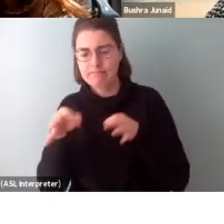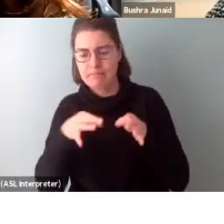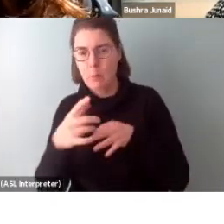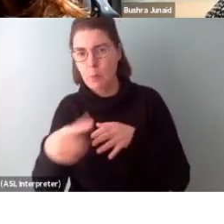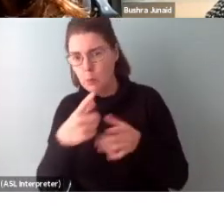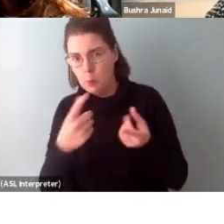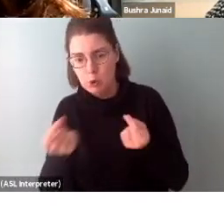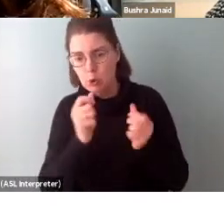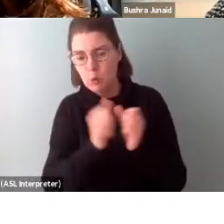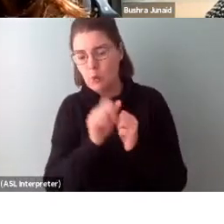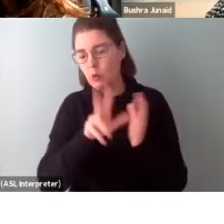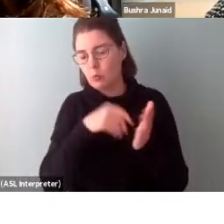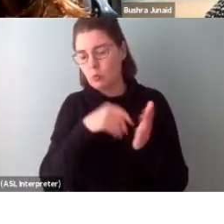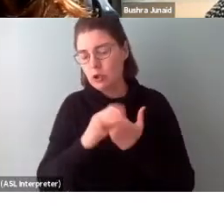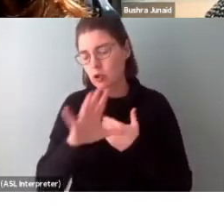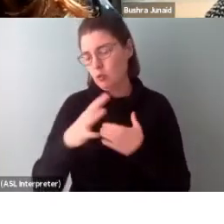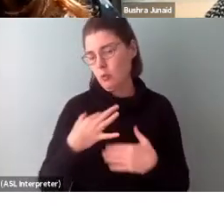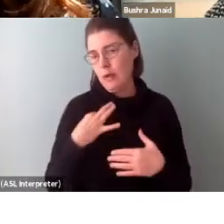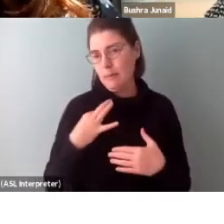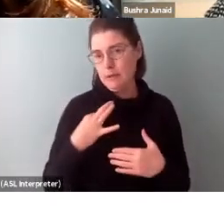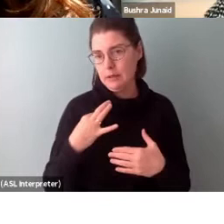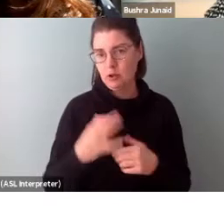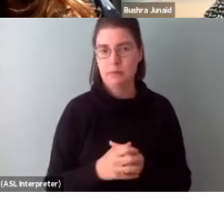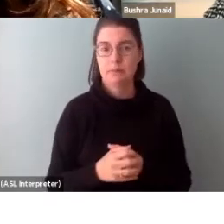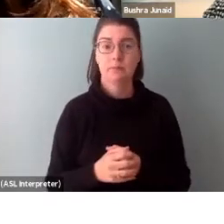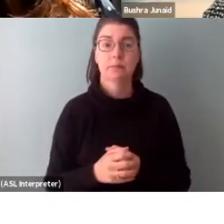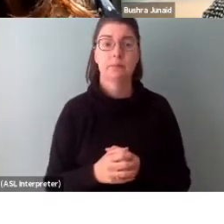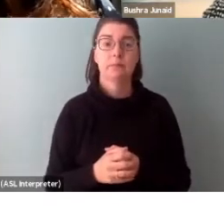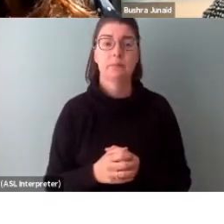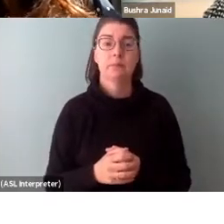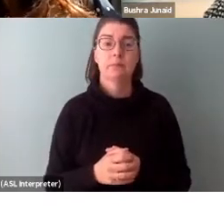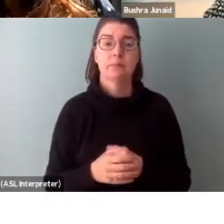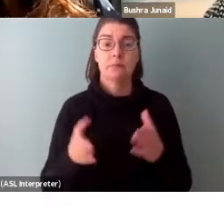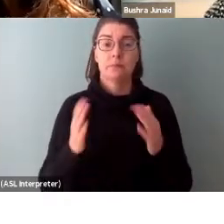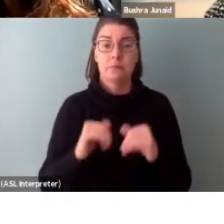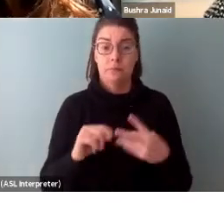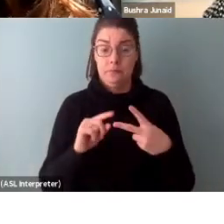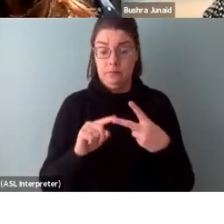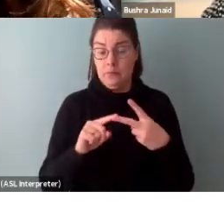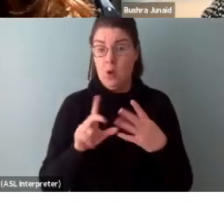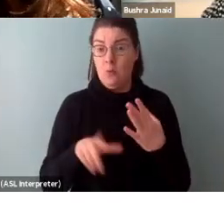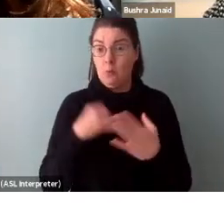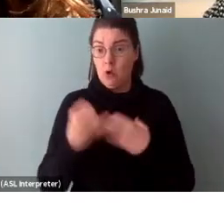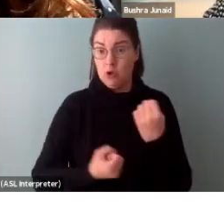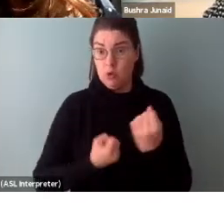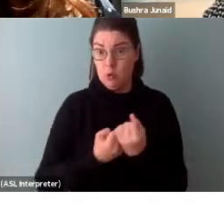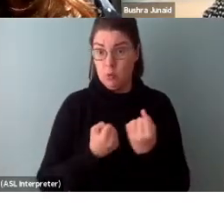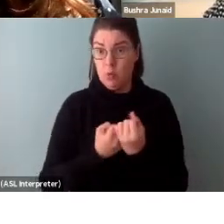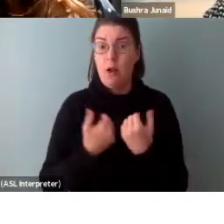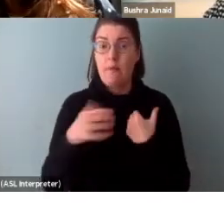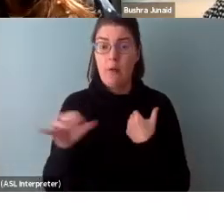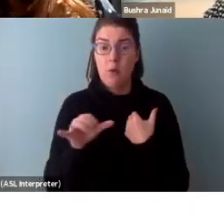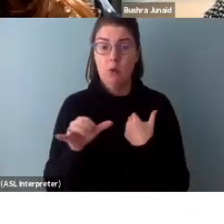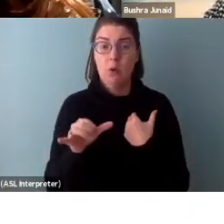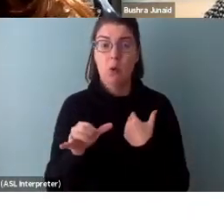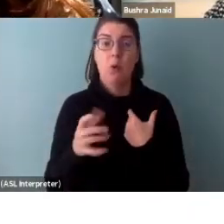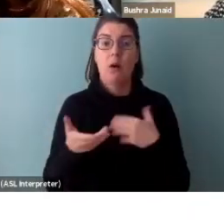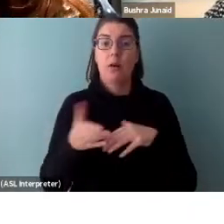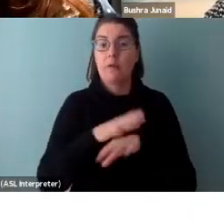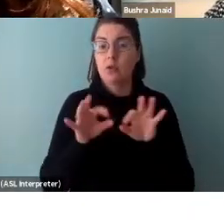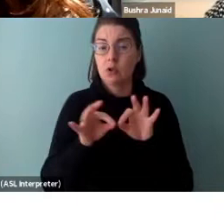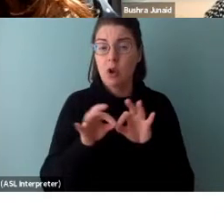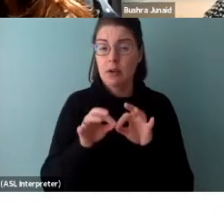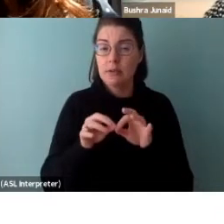in your application. We also have project support, which covers the cost of expenses